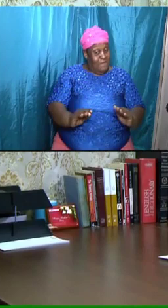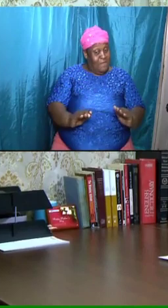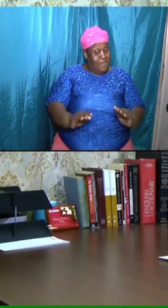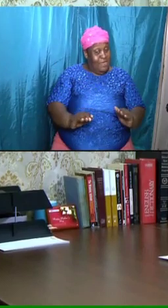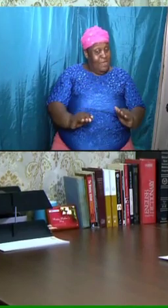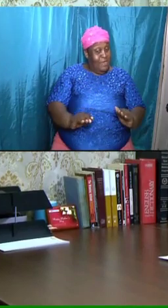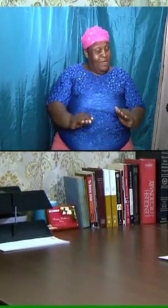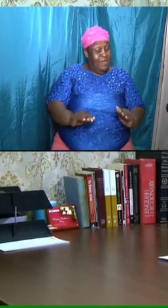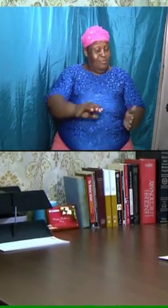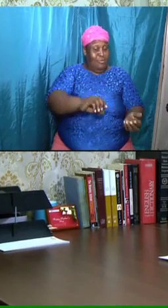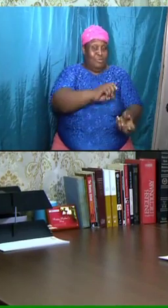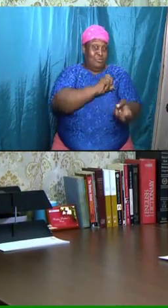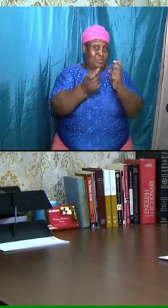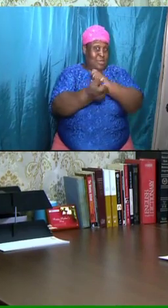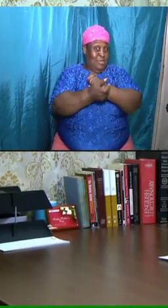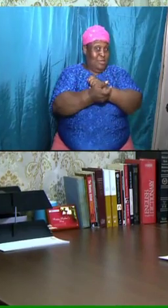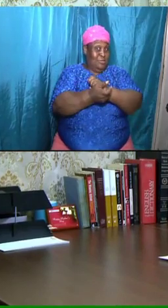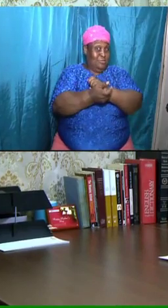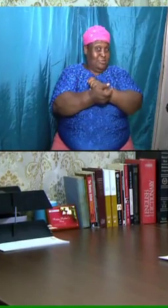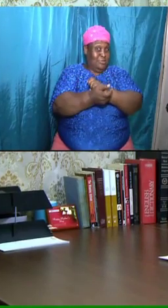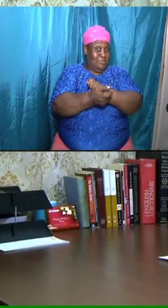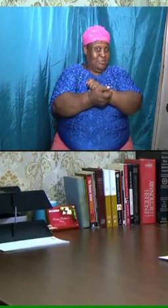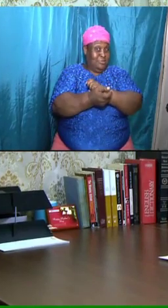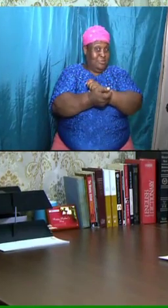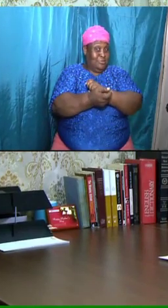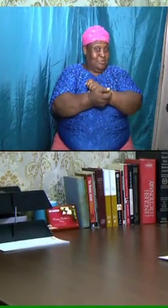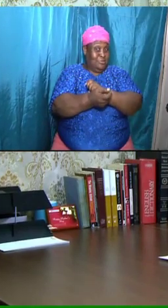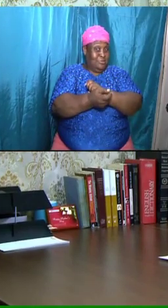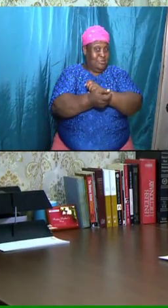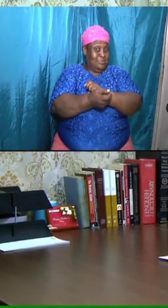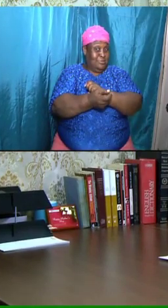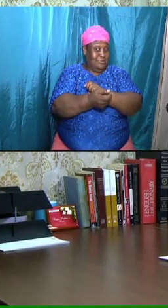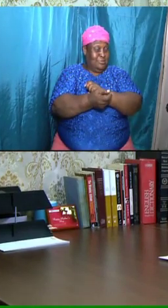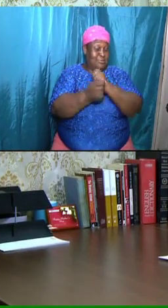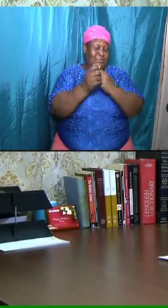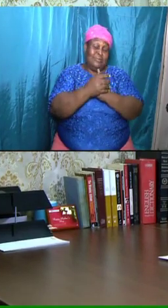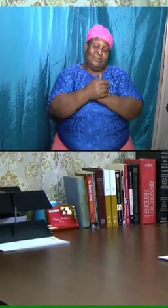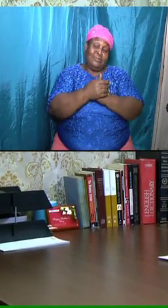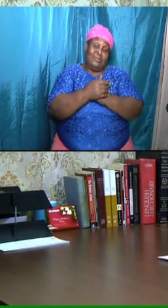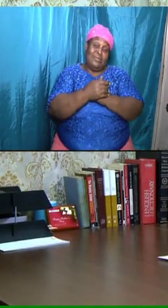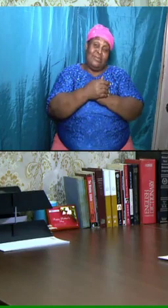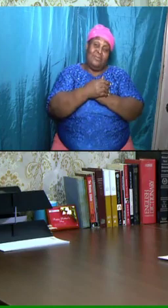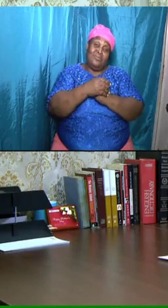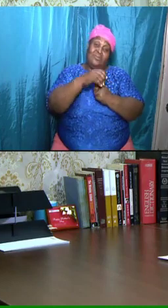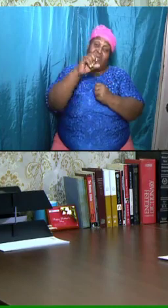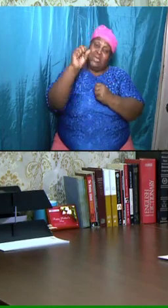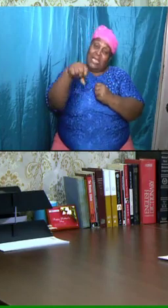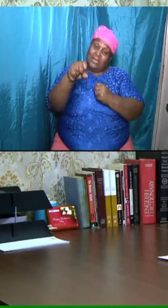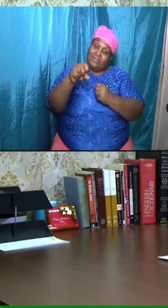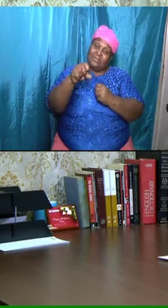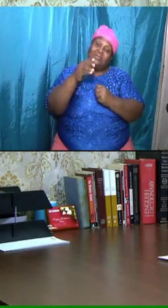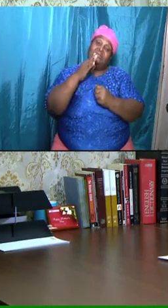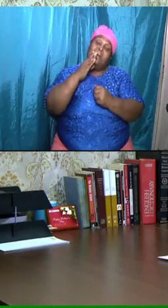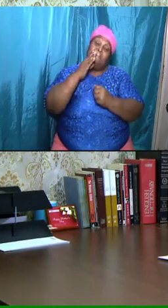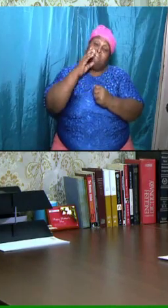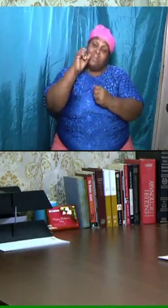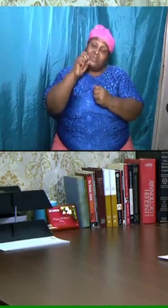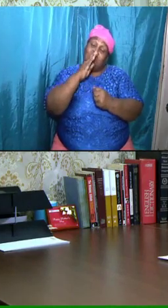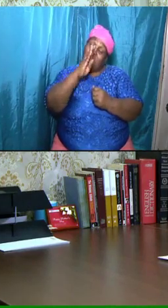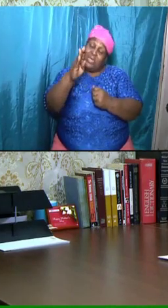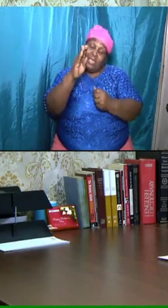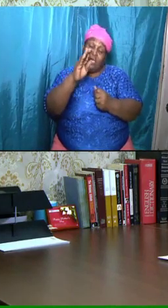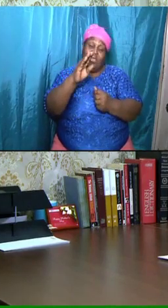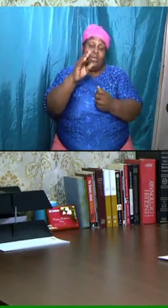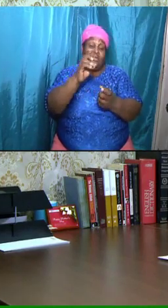and the corruptible bodies will put on in corruption, and yes, we shall be changed, and we will